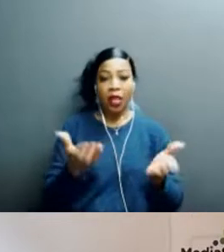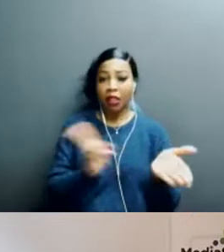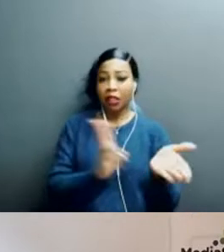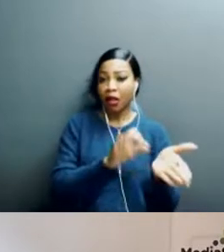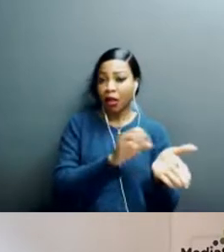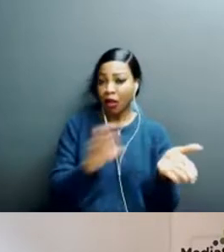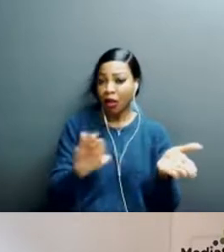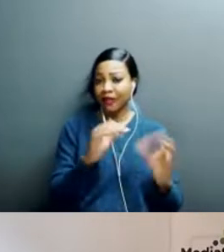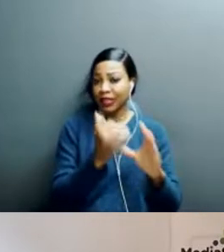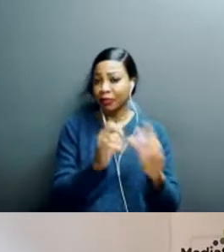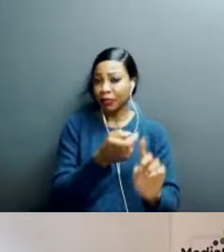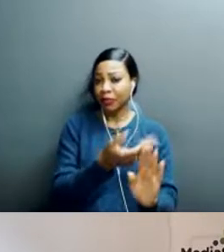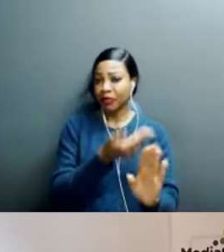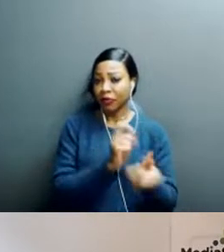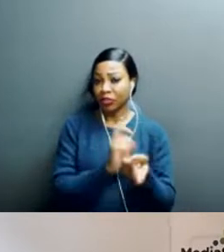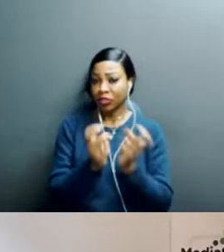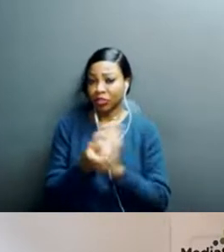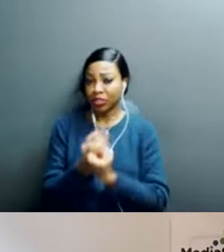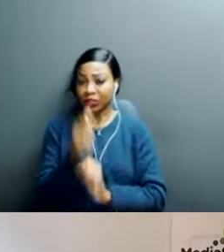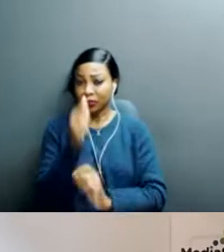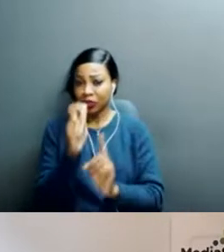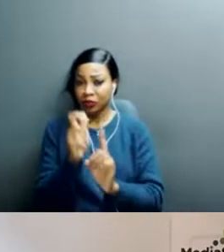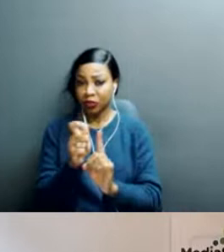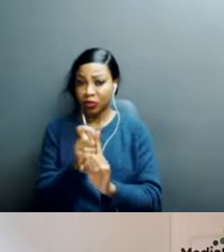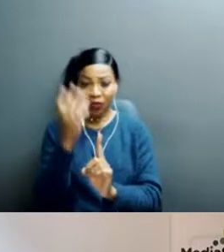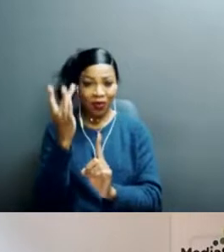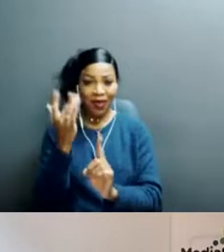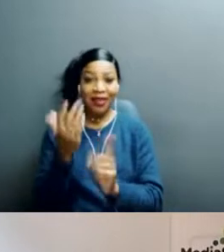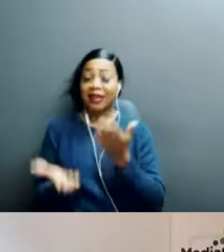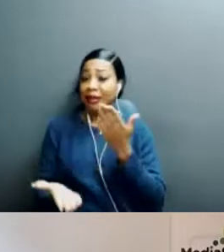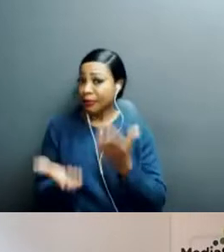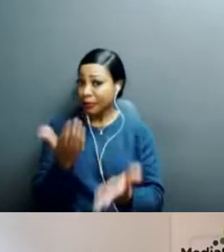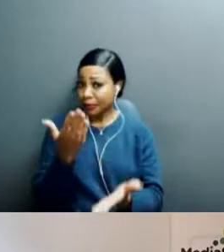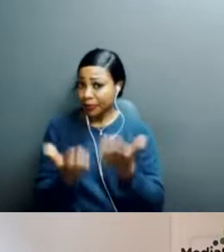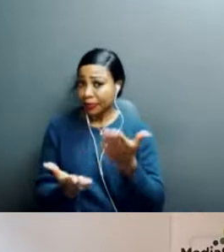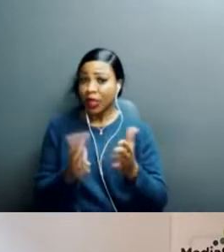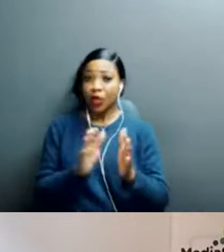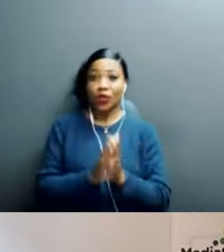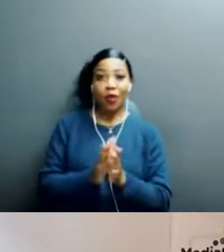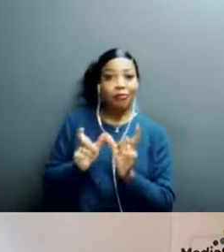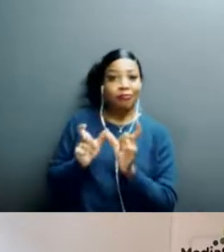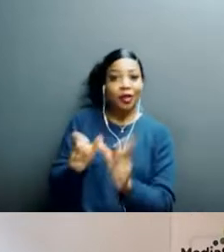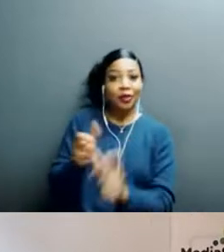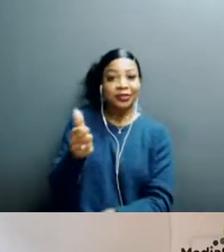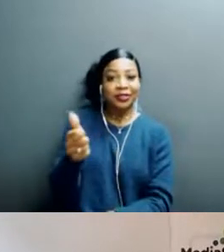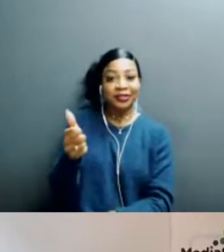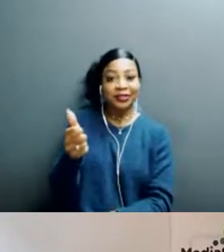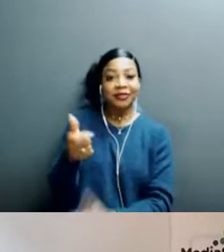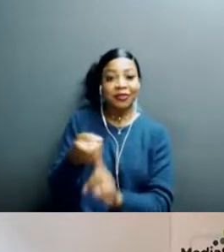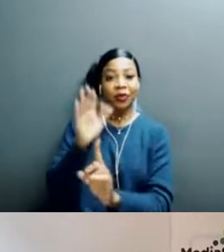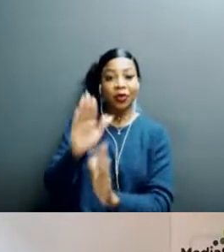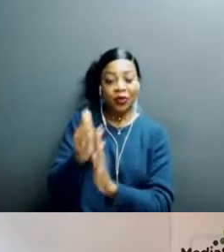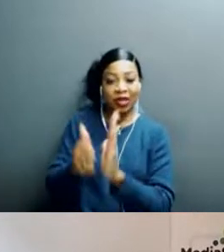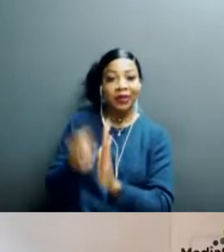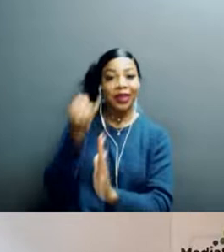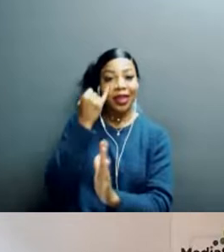emails before changing the passwords because you could actually be, uh, locking yourself out of an account. If you log off,